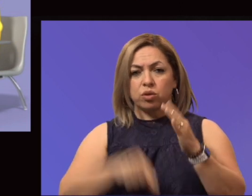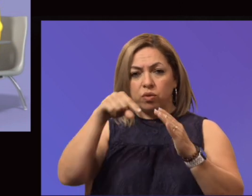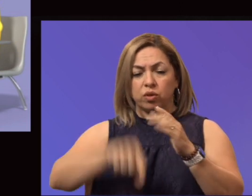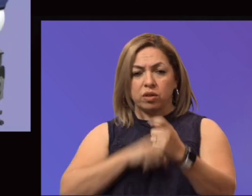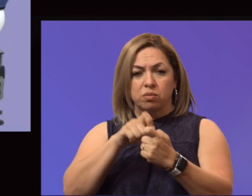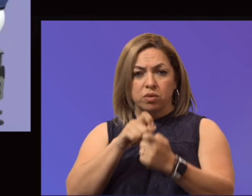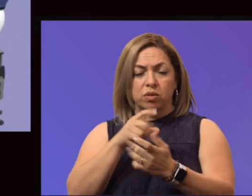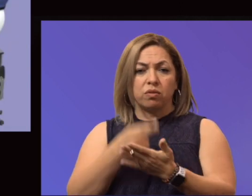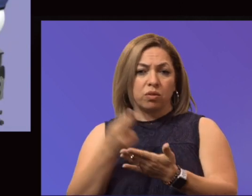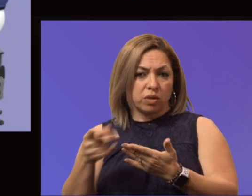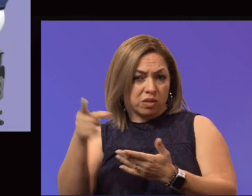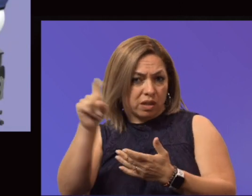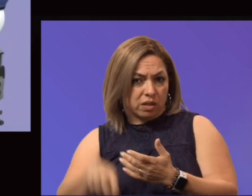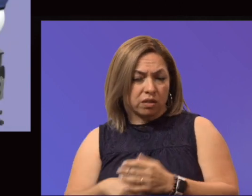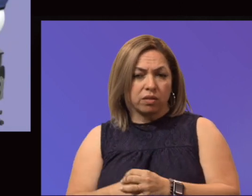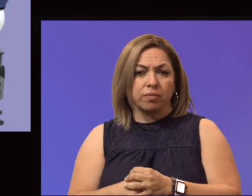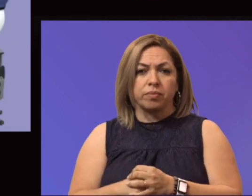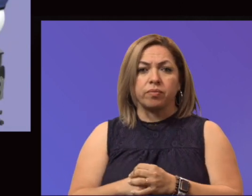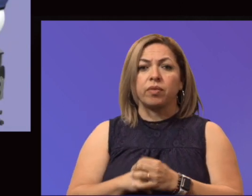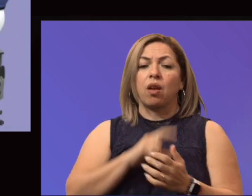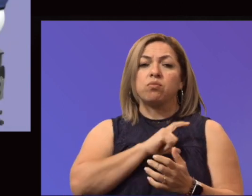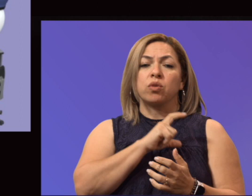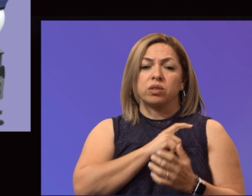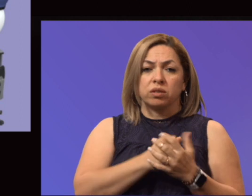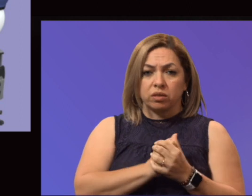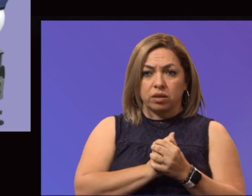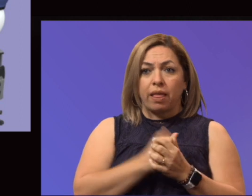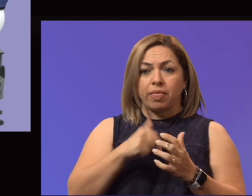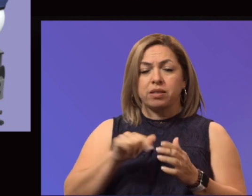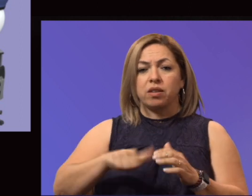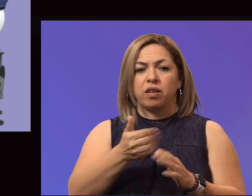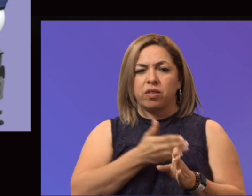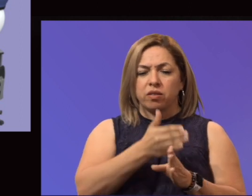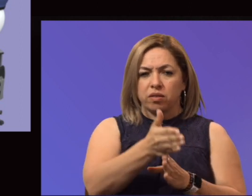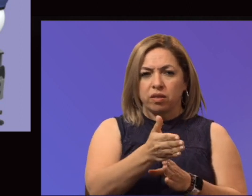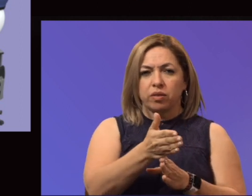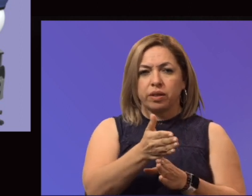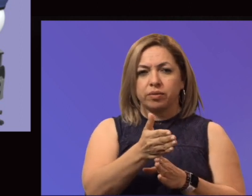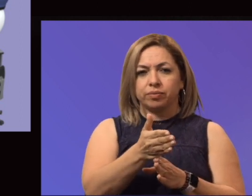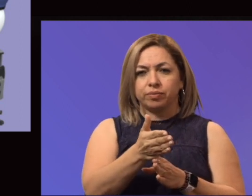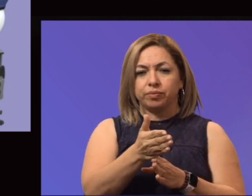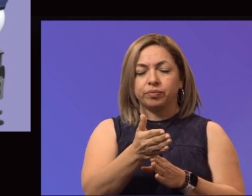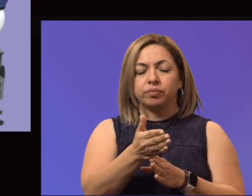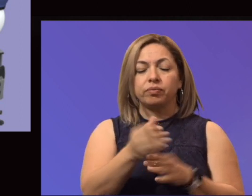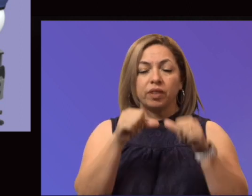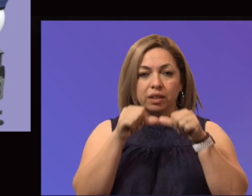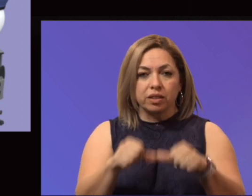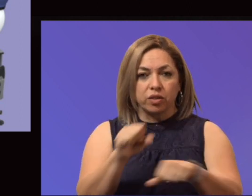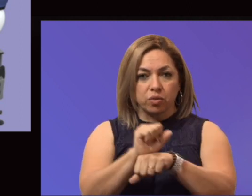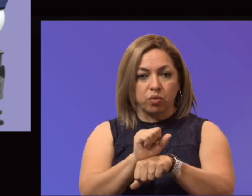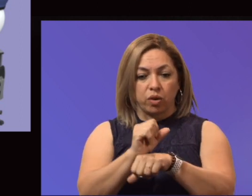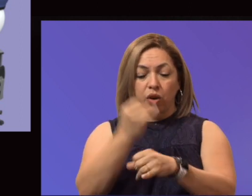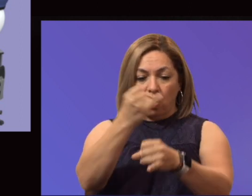need vitally. Our Police Department. This is another area that has continued to work on campus